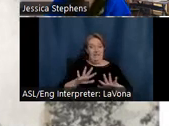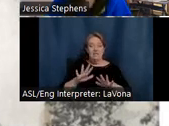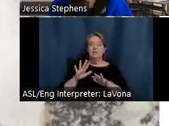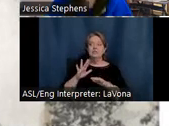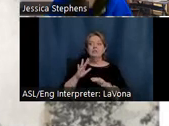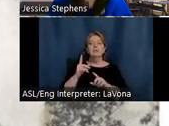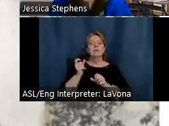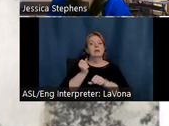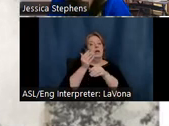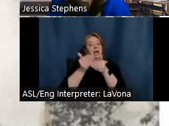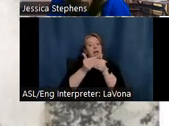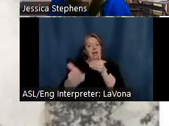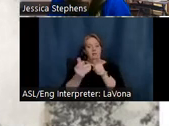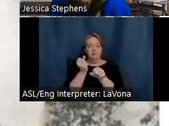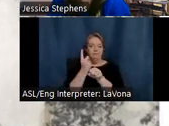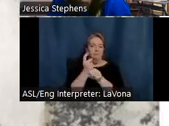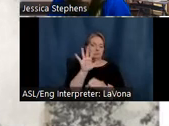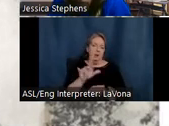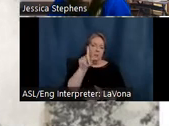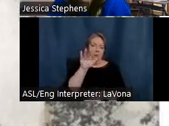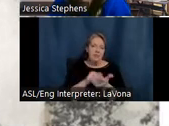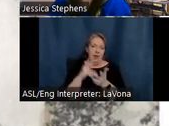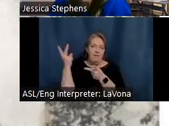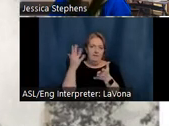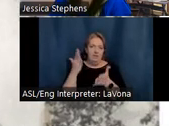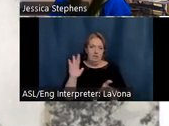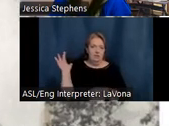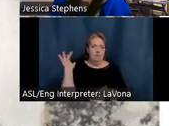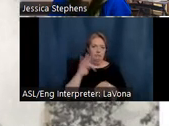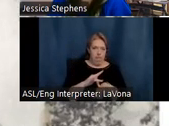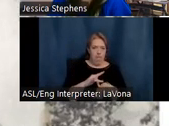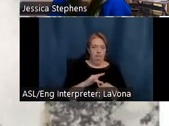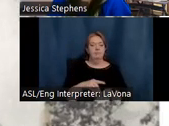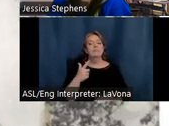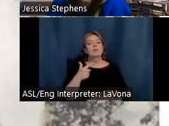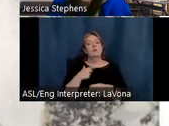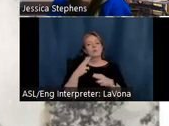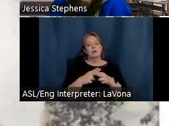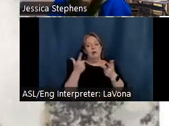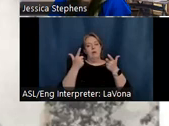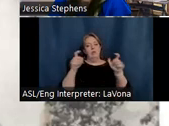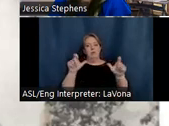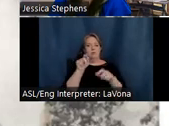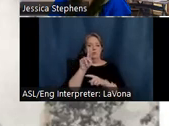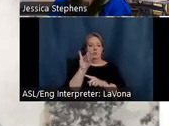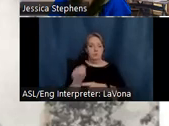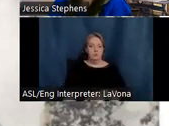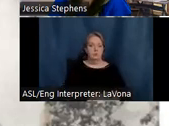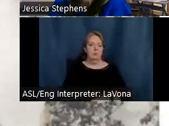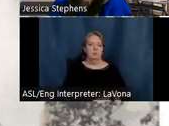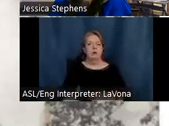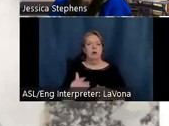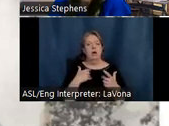afterwards. We call this the large studio. The high northern windows, the large